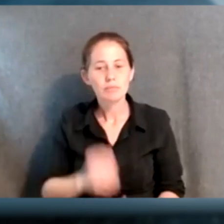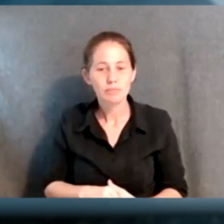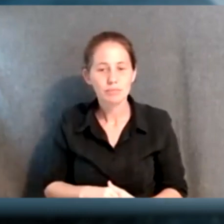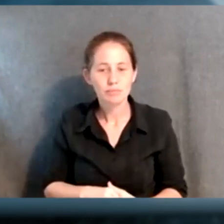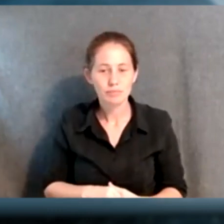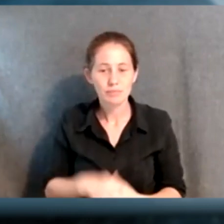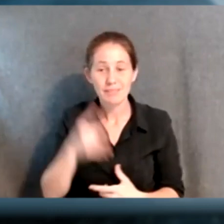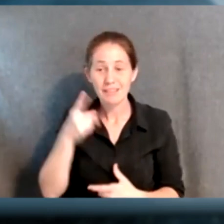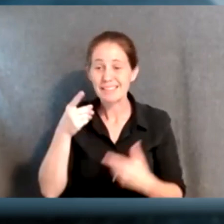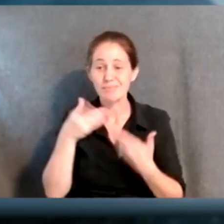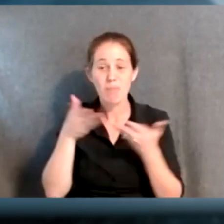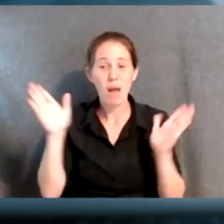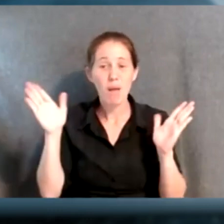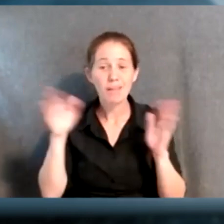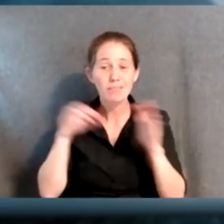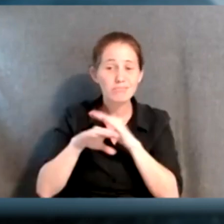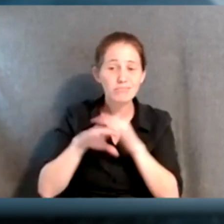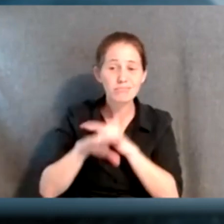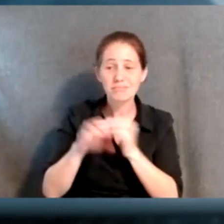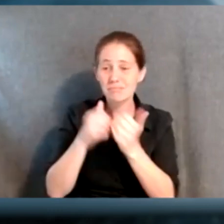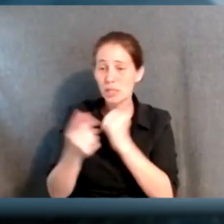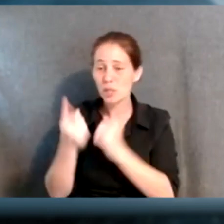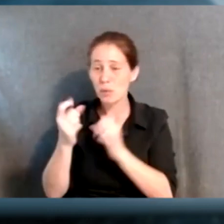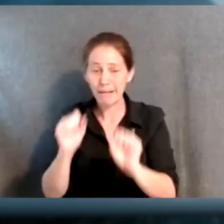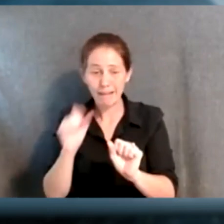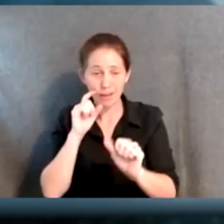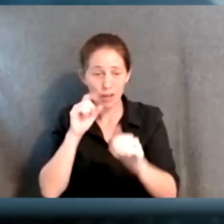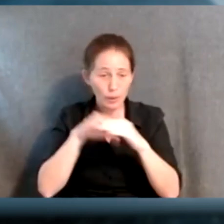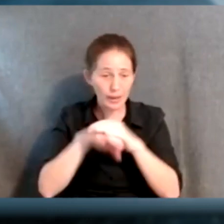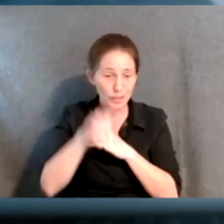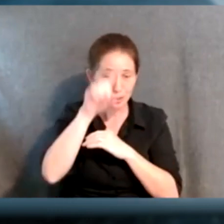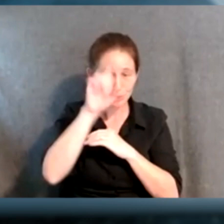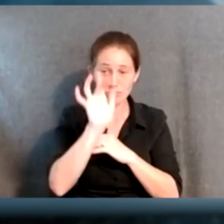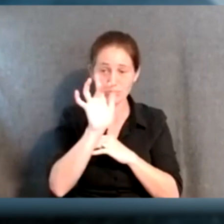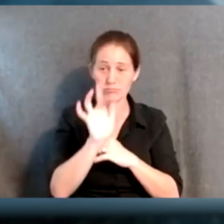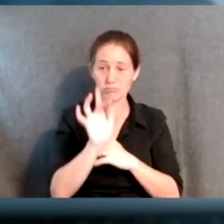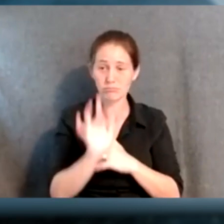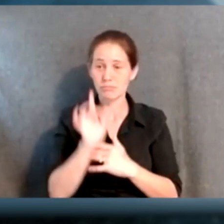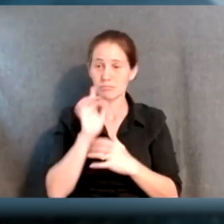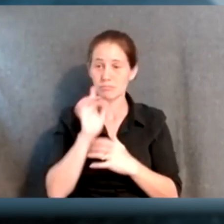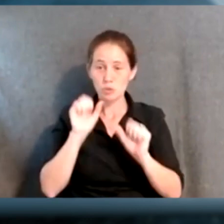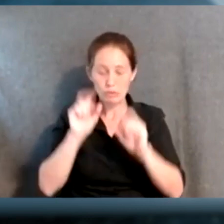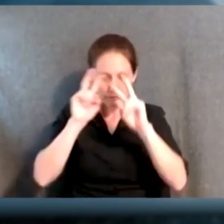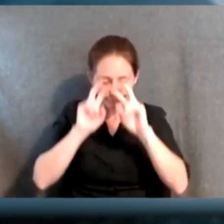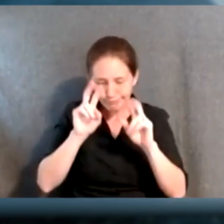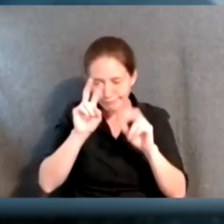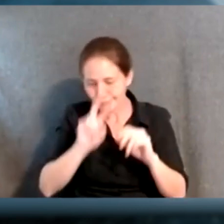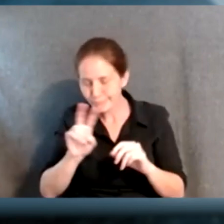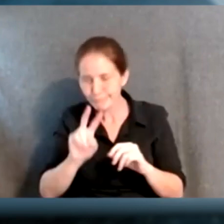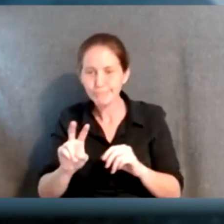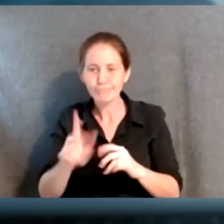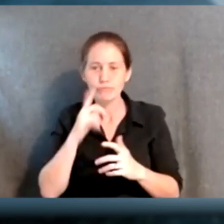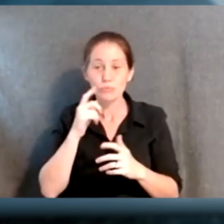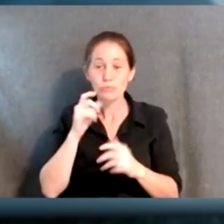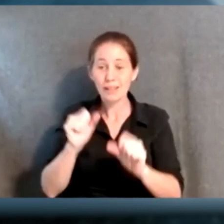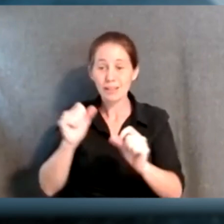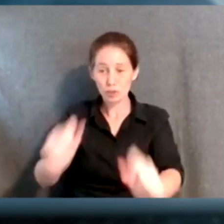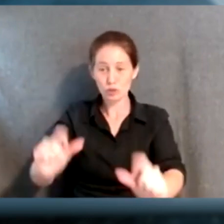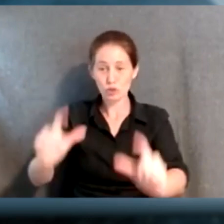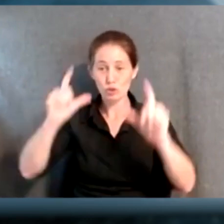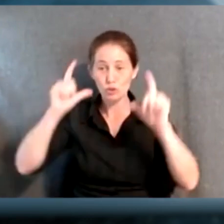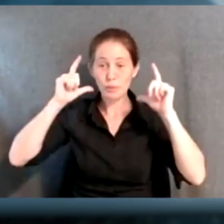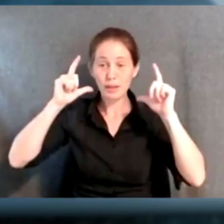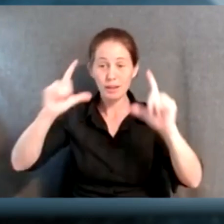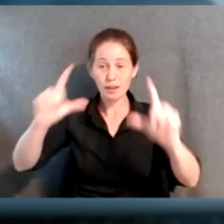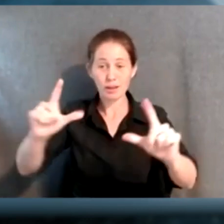thing is, this is all public data, so anybody can go on to these. They're fully explorable. You can actually zoom